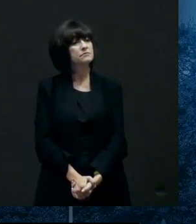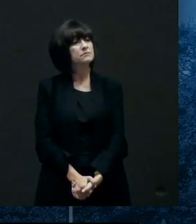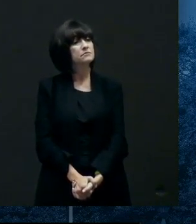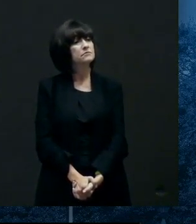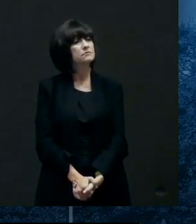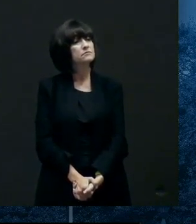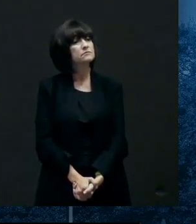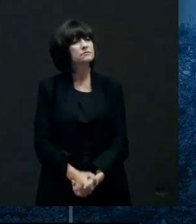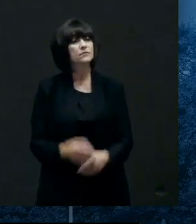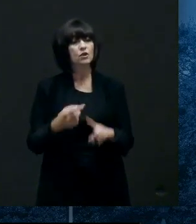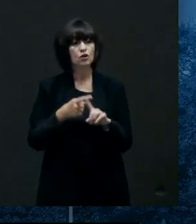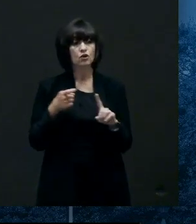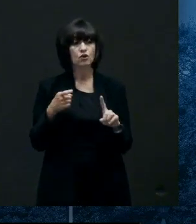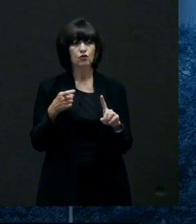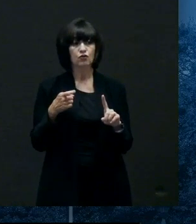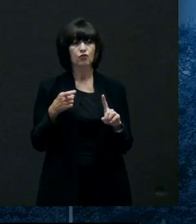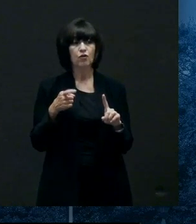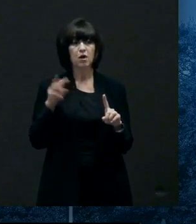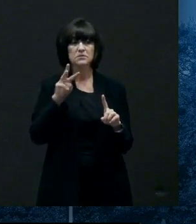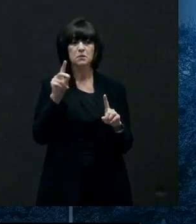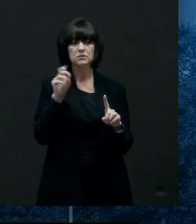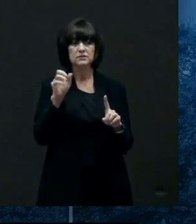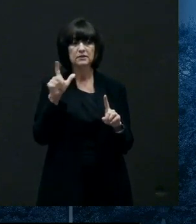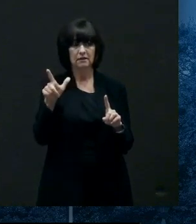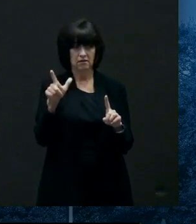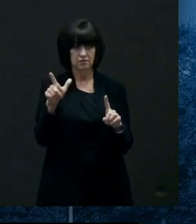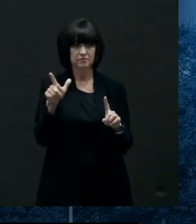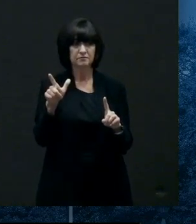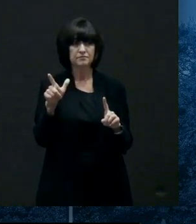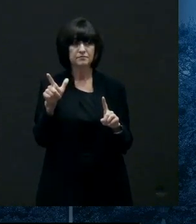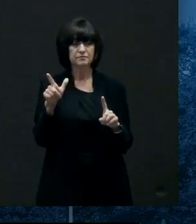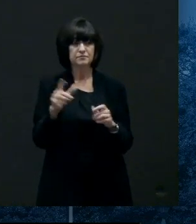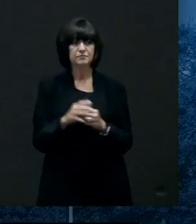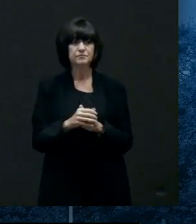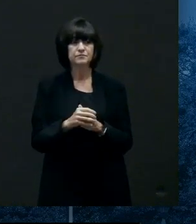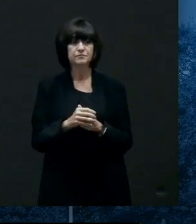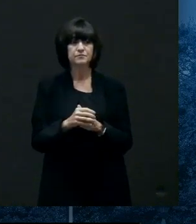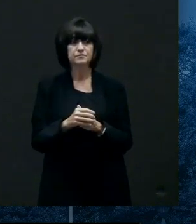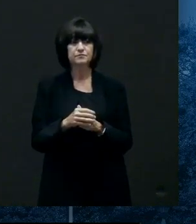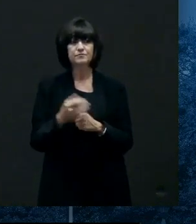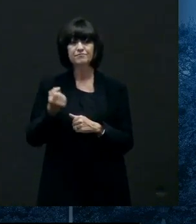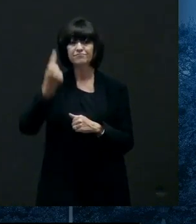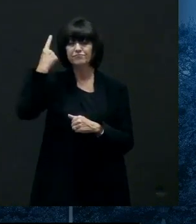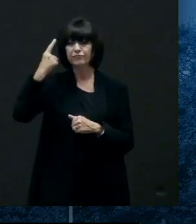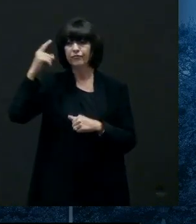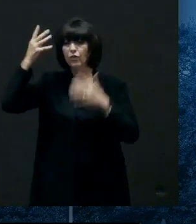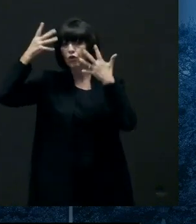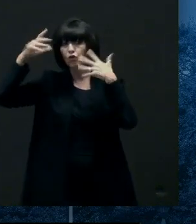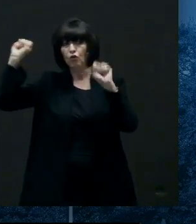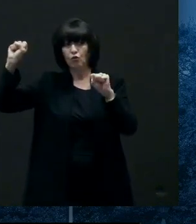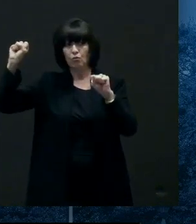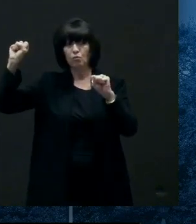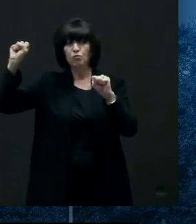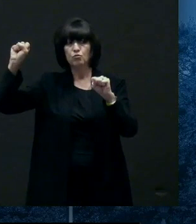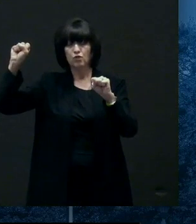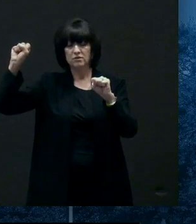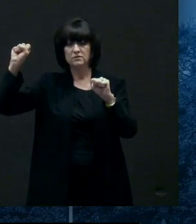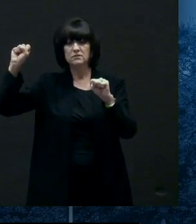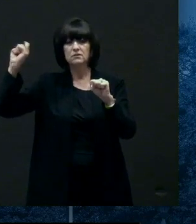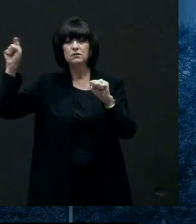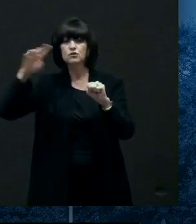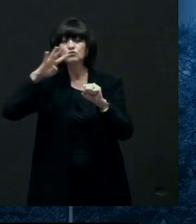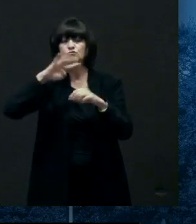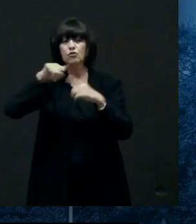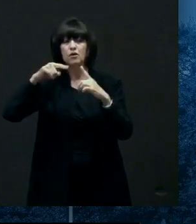this is from amy cherry at wdel can delaware afford president trump's unemployment which appears to require states to pay for 25